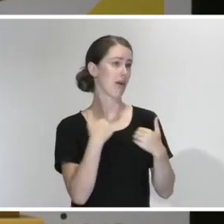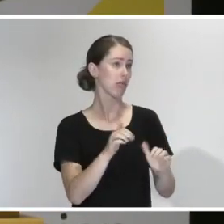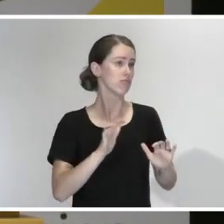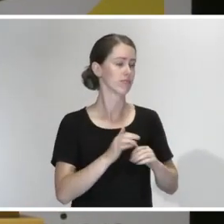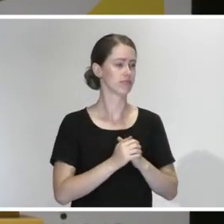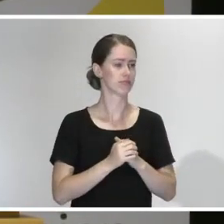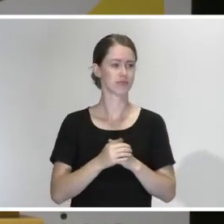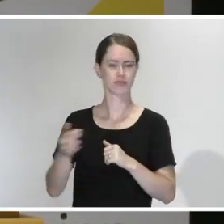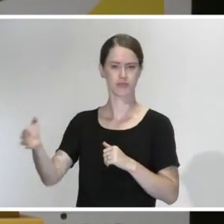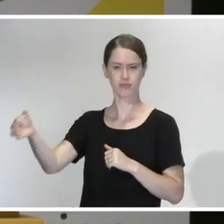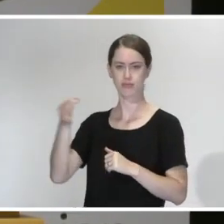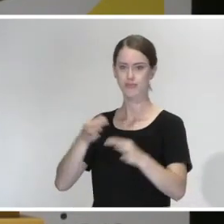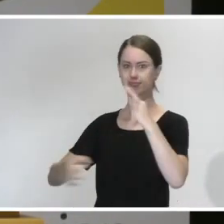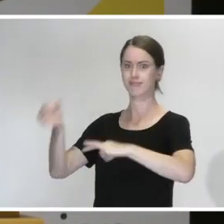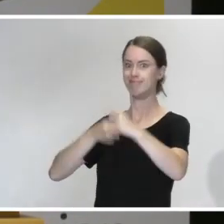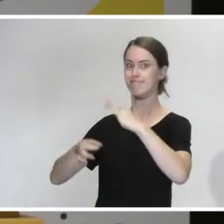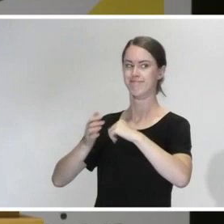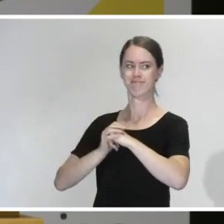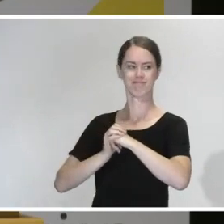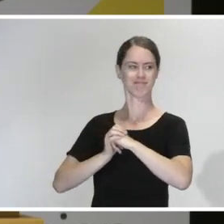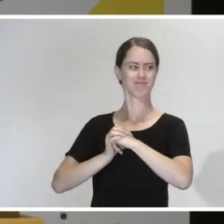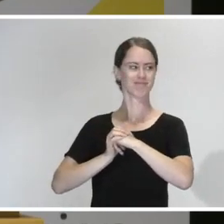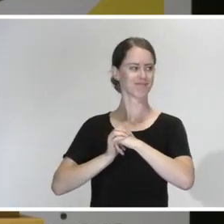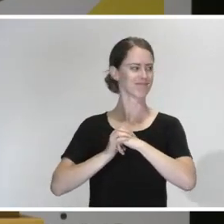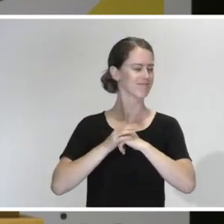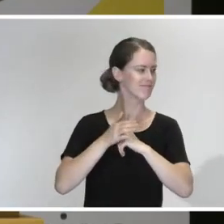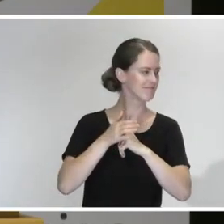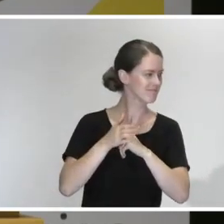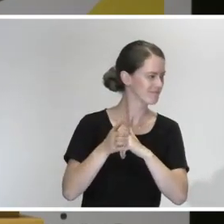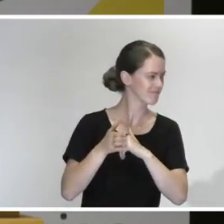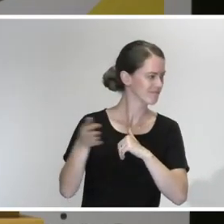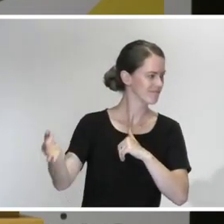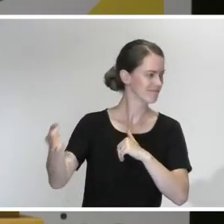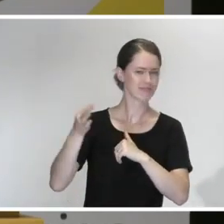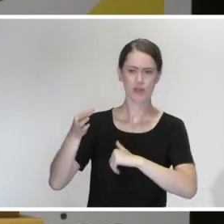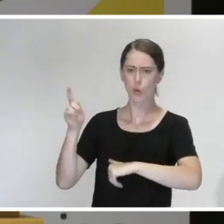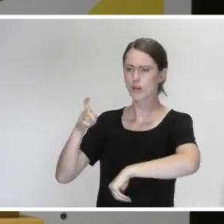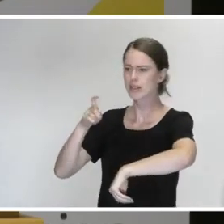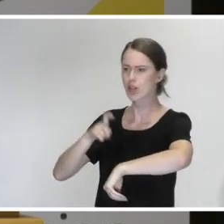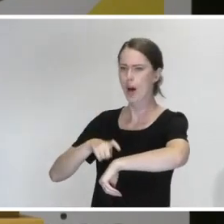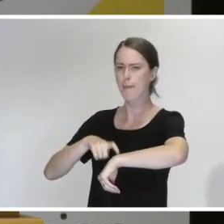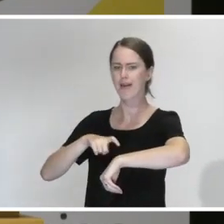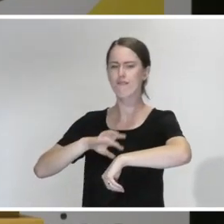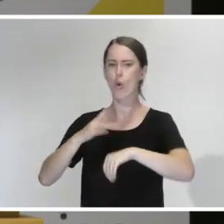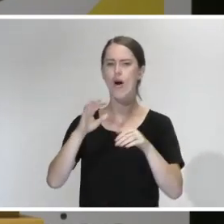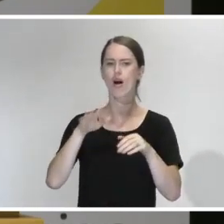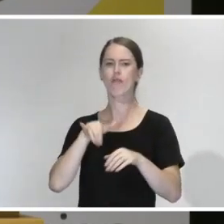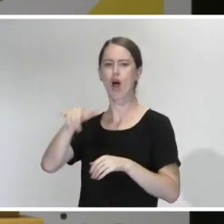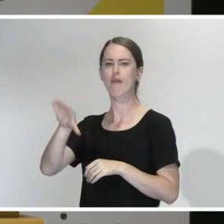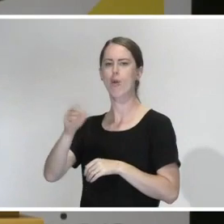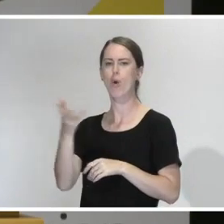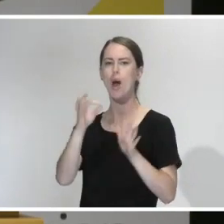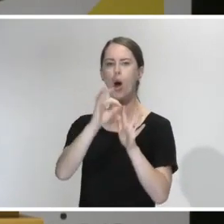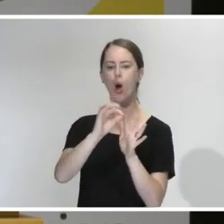you got any update on the timing of the peru fly? Sorry. got any update on the timing of the peru fly? Apparently some people have been